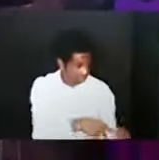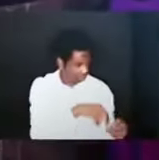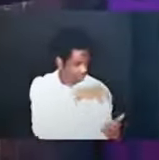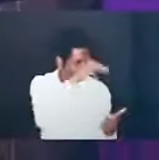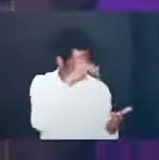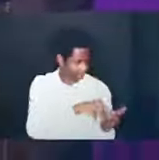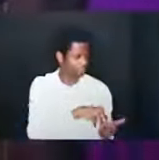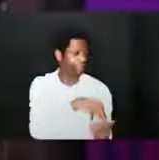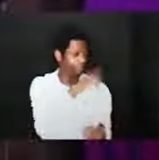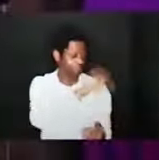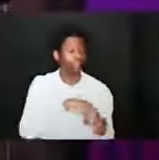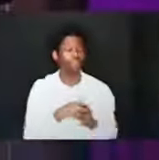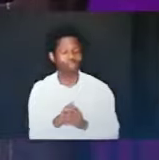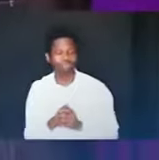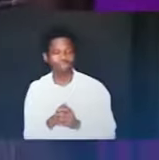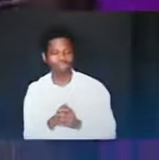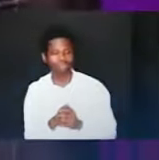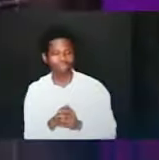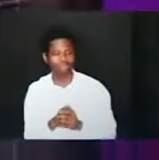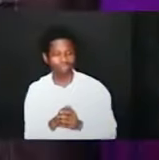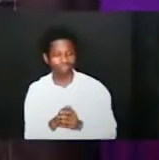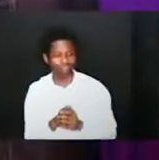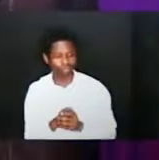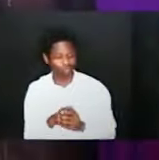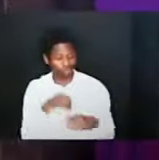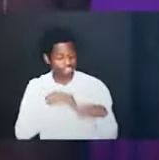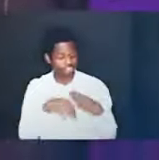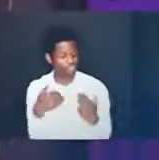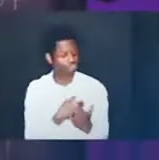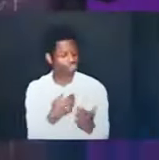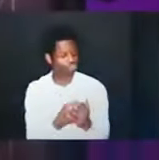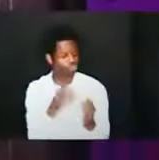with the new covenant there is a new kind of righteousness